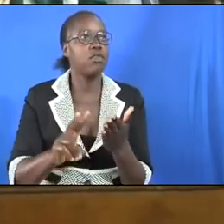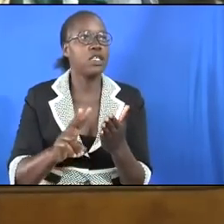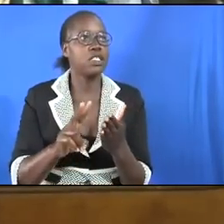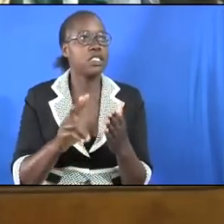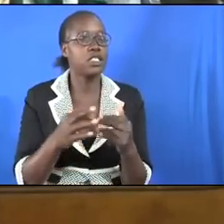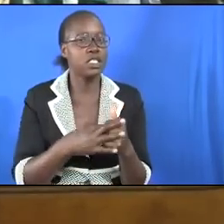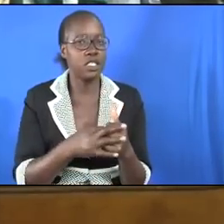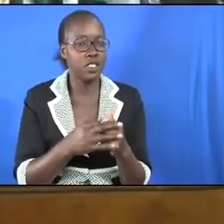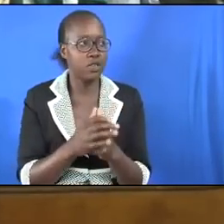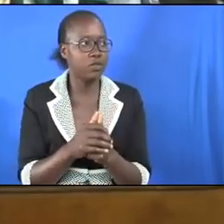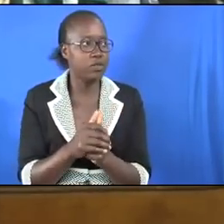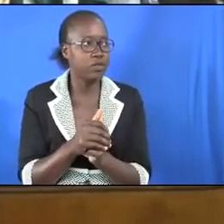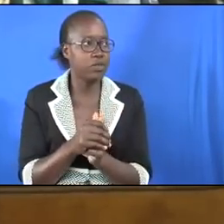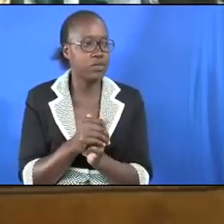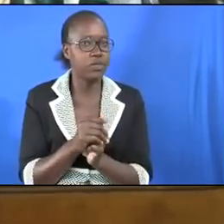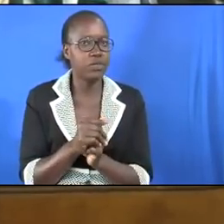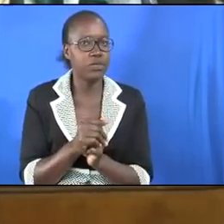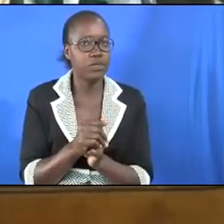number 8.